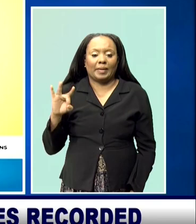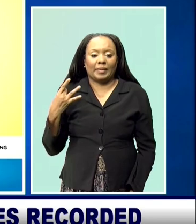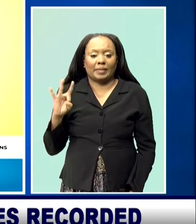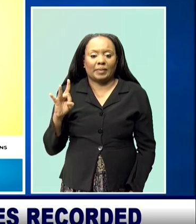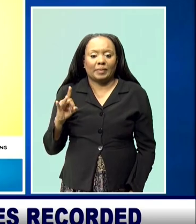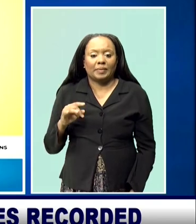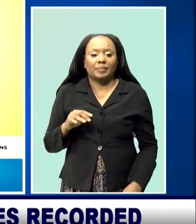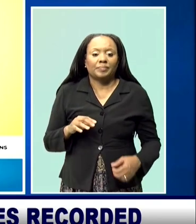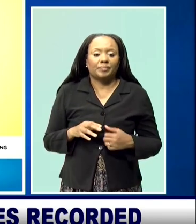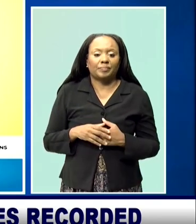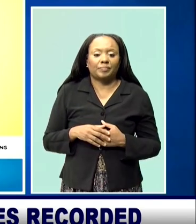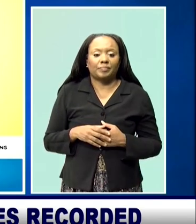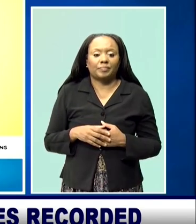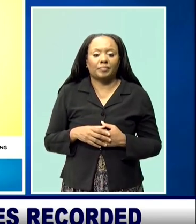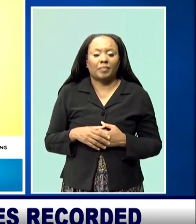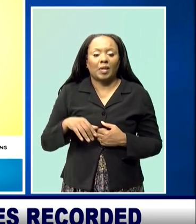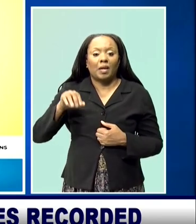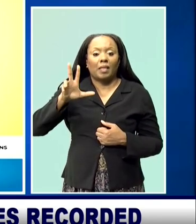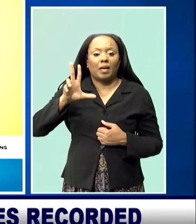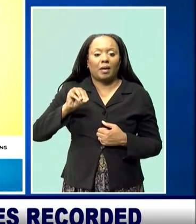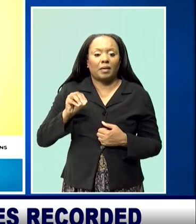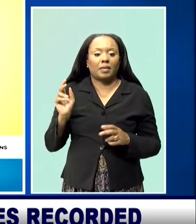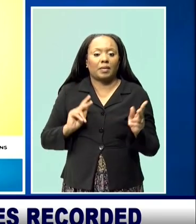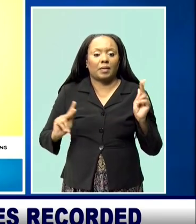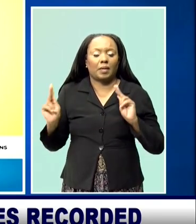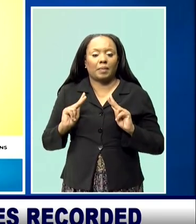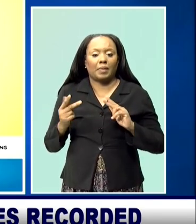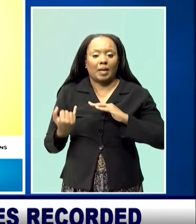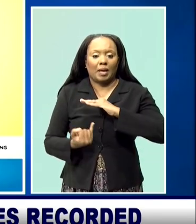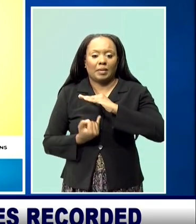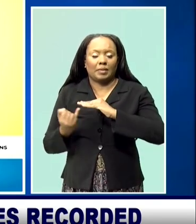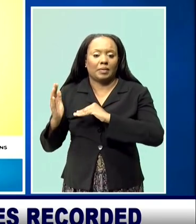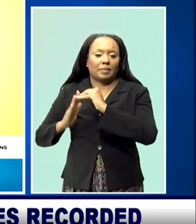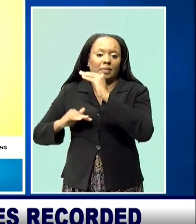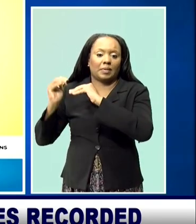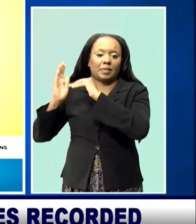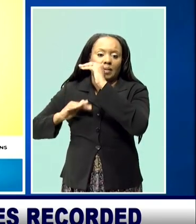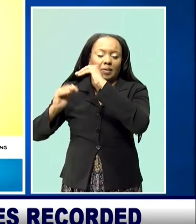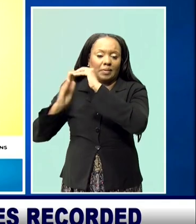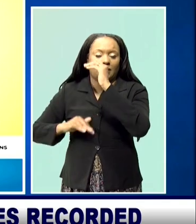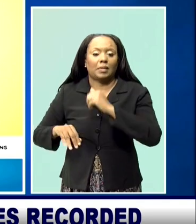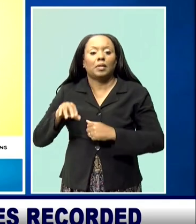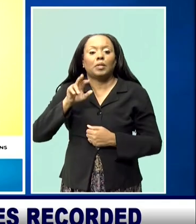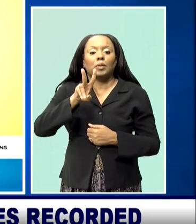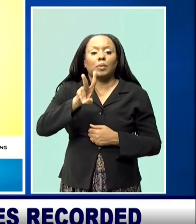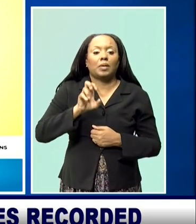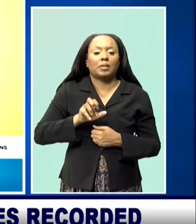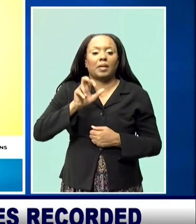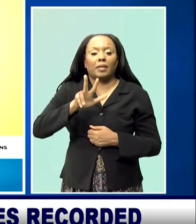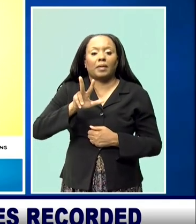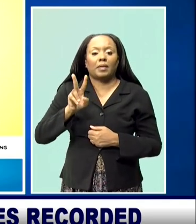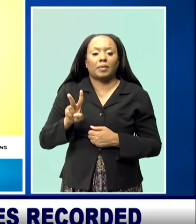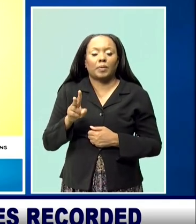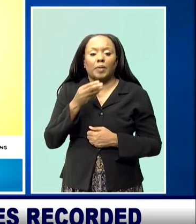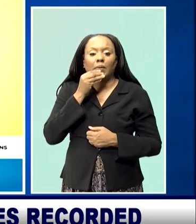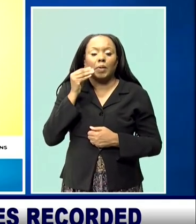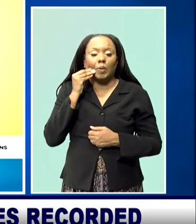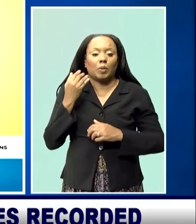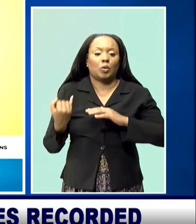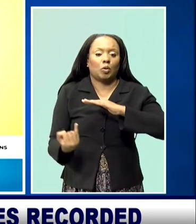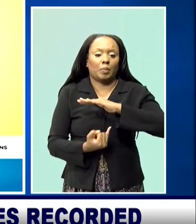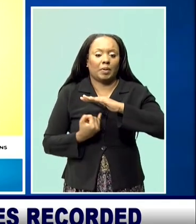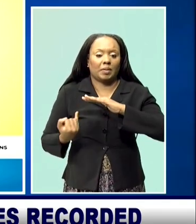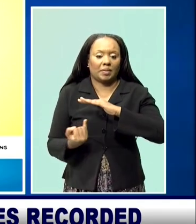were under the age of 18 and 26 were 18 years and older. The number of people in isolation facilities was 30, while